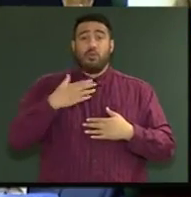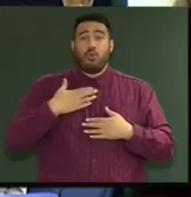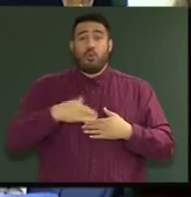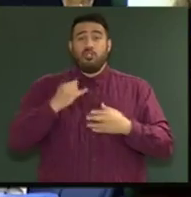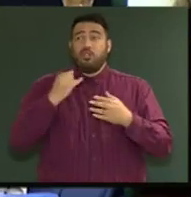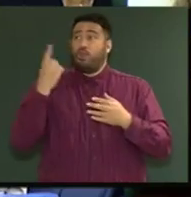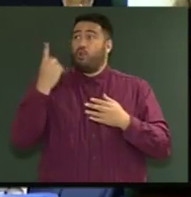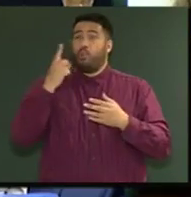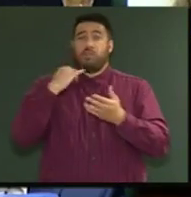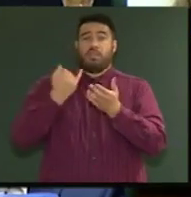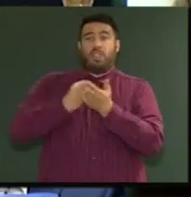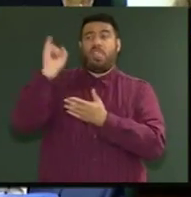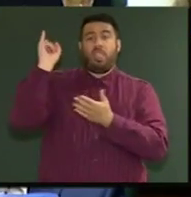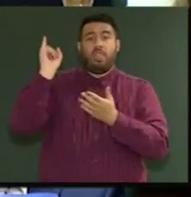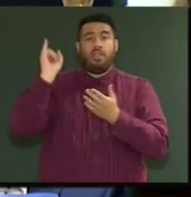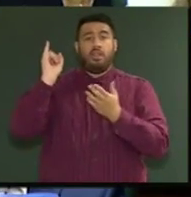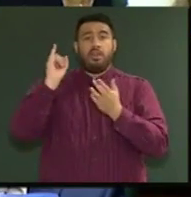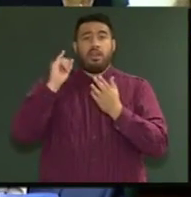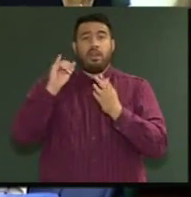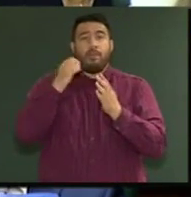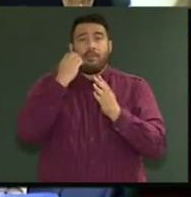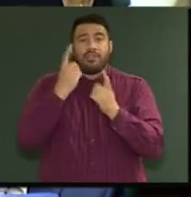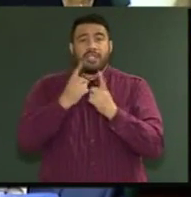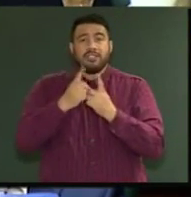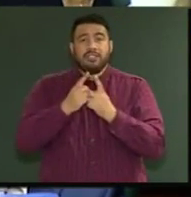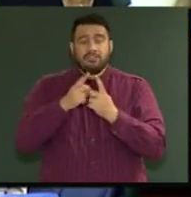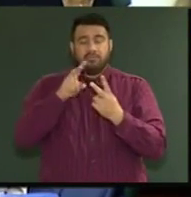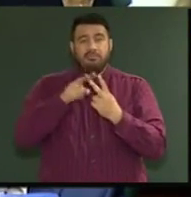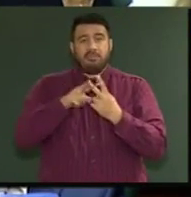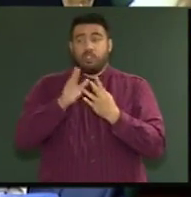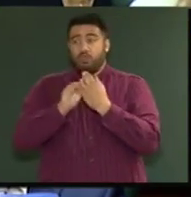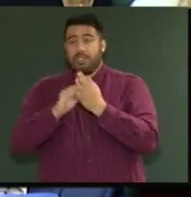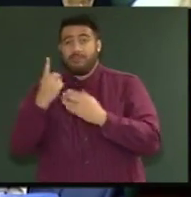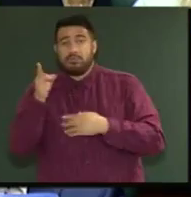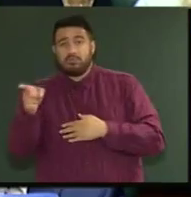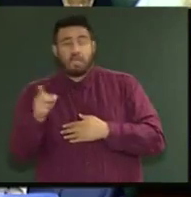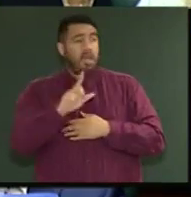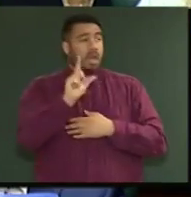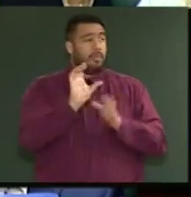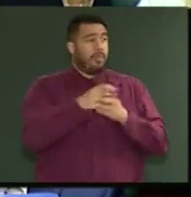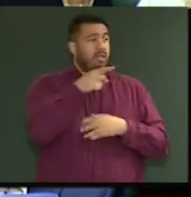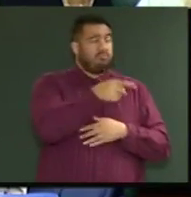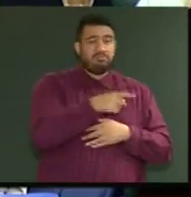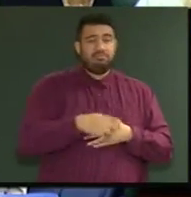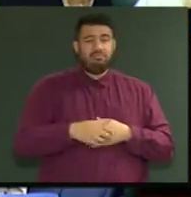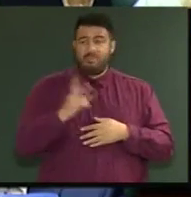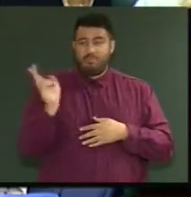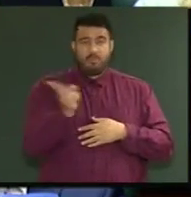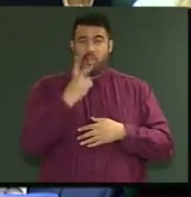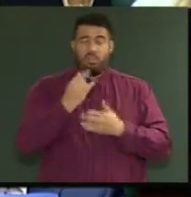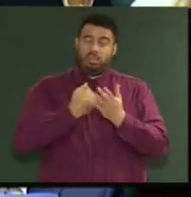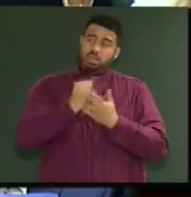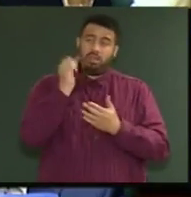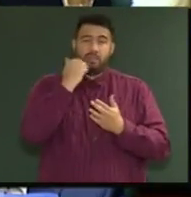Māori, look one to New Zealand first, and look two to the Labour Party, because that's what they do. And I'm really sad